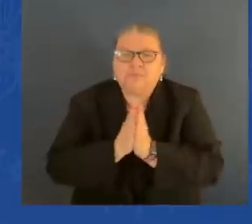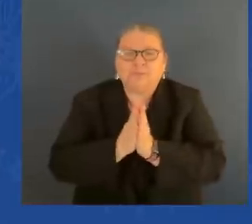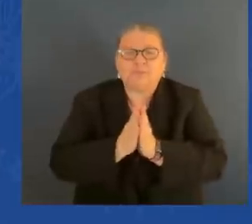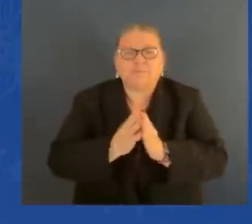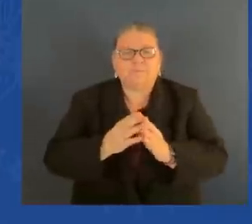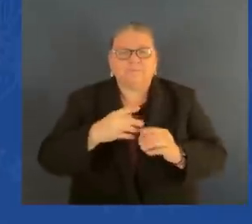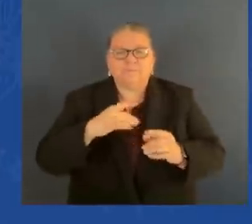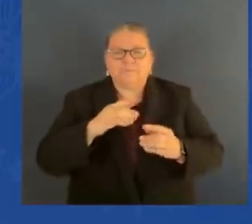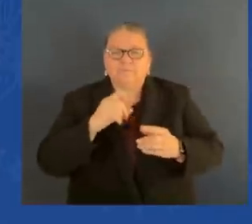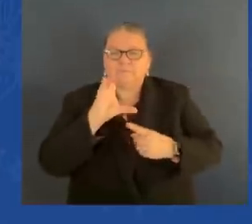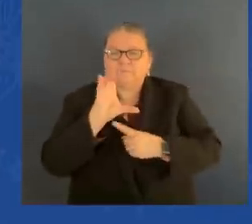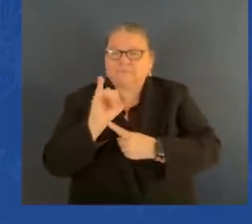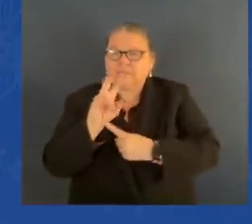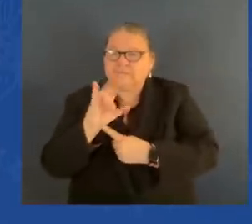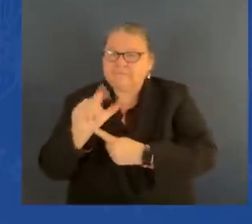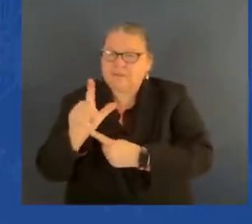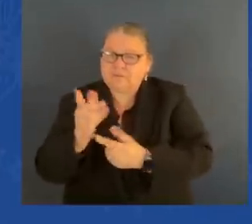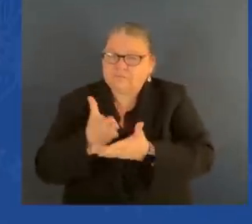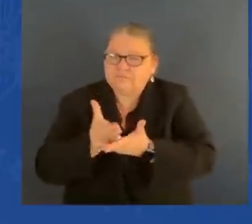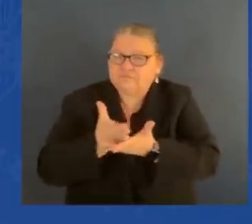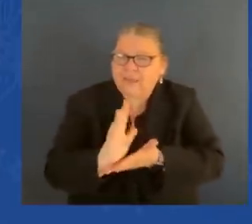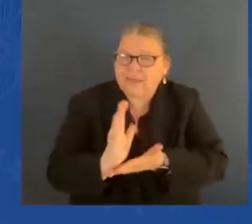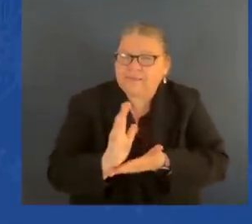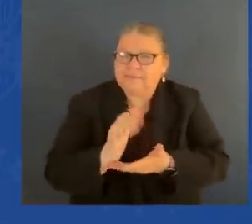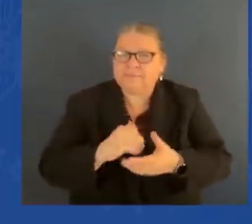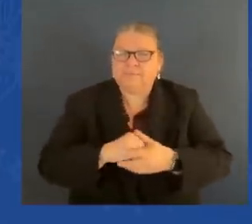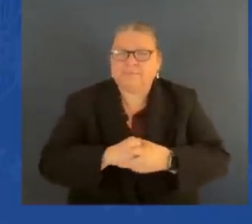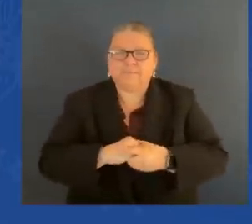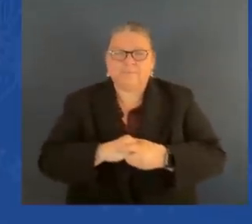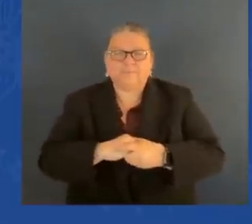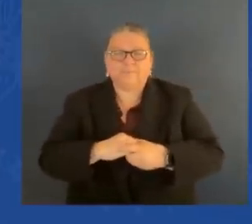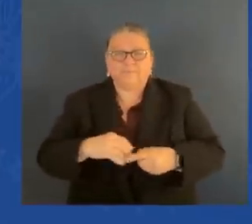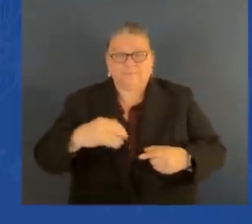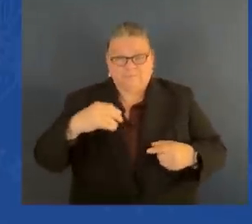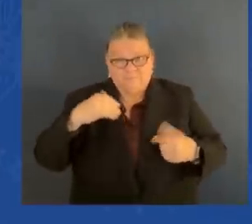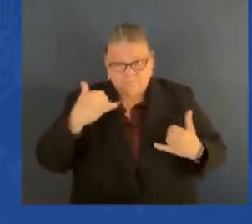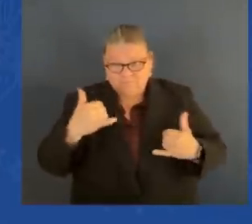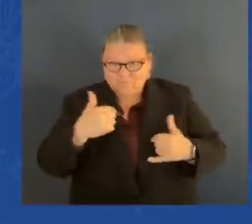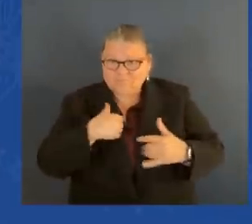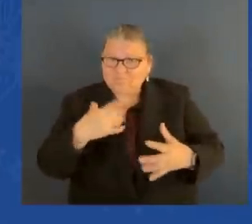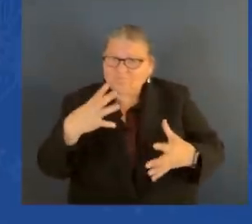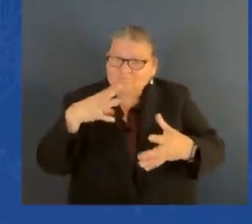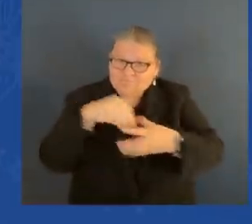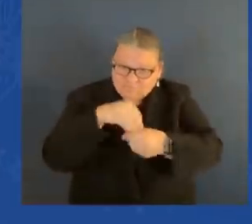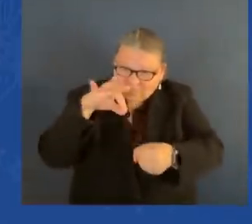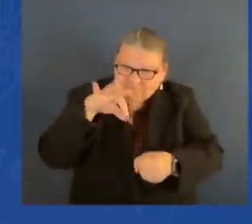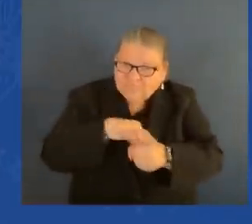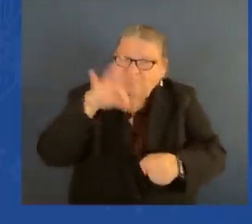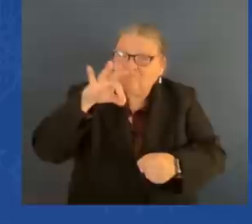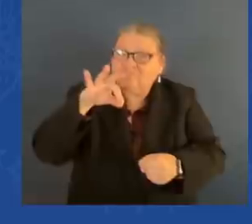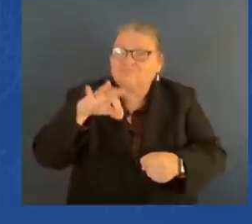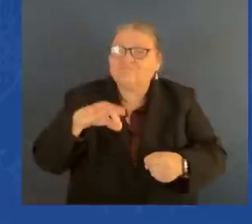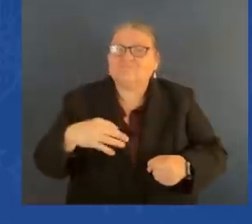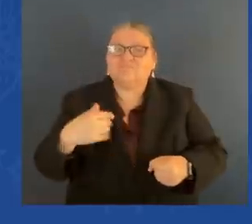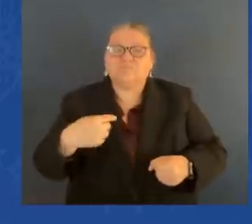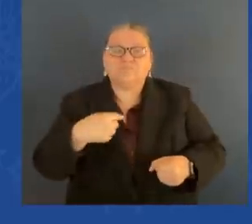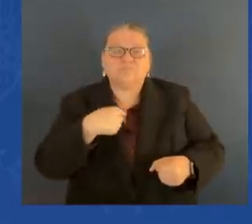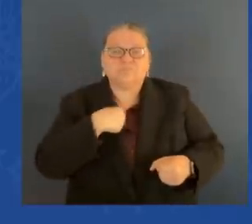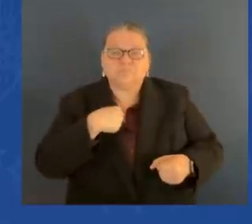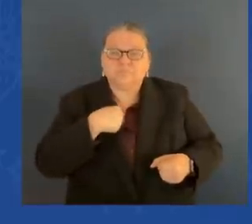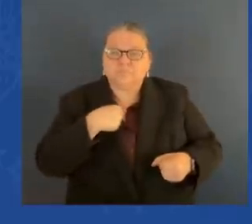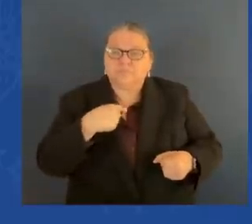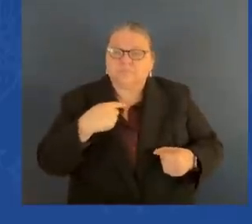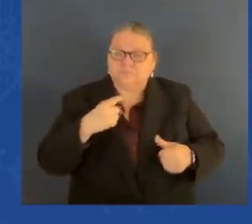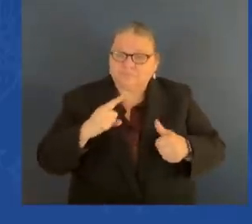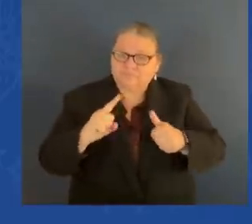And when I was elected, I ran initially for the group — for the group — I joined a